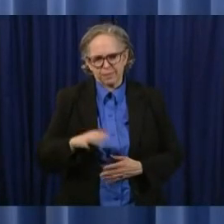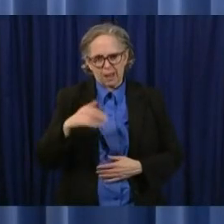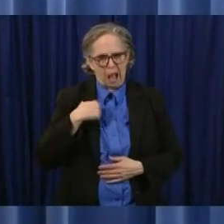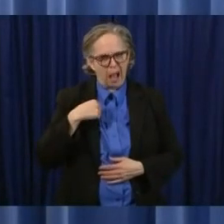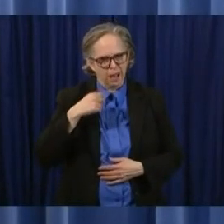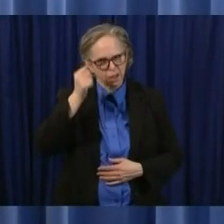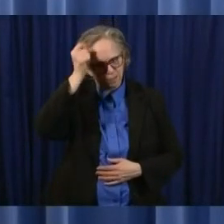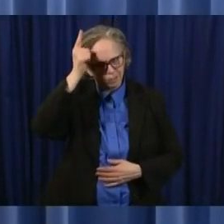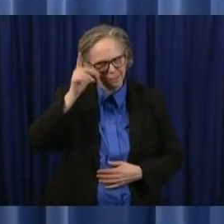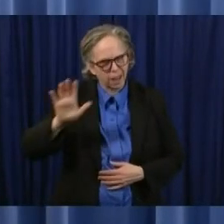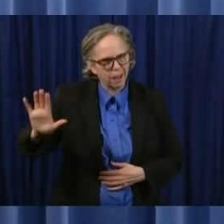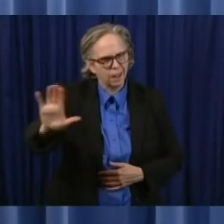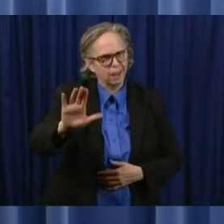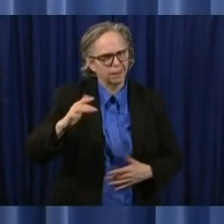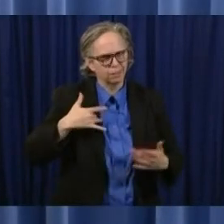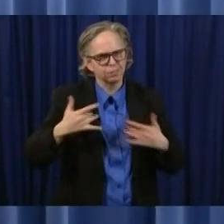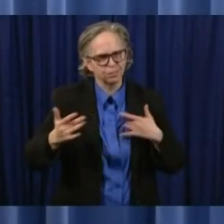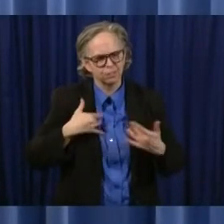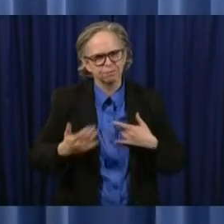now